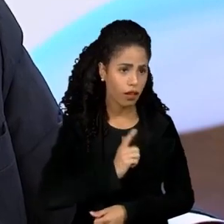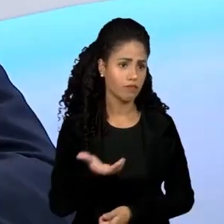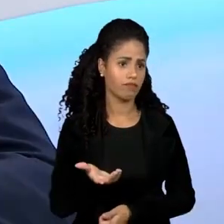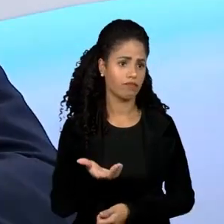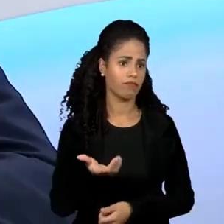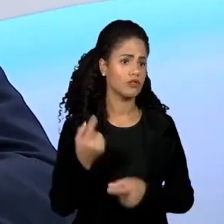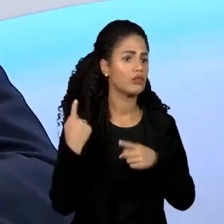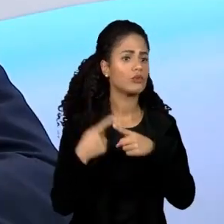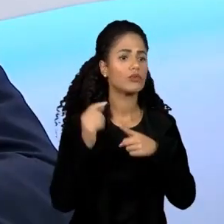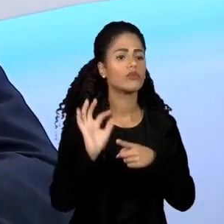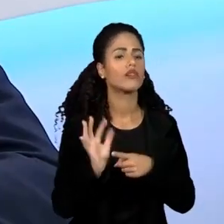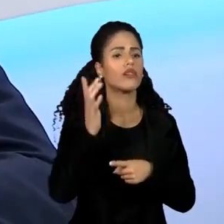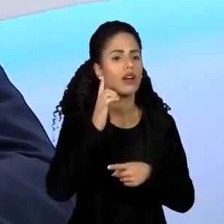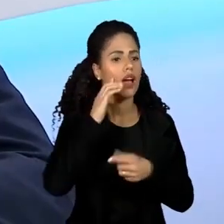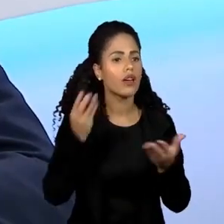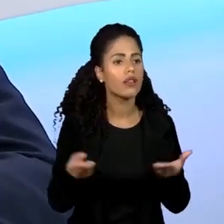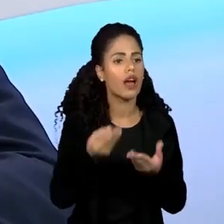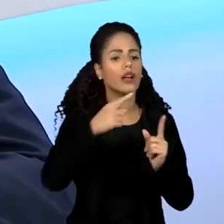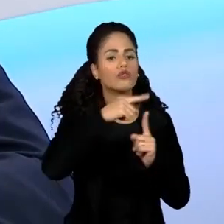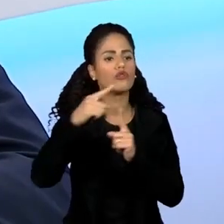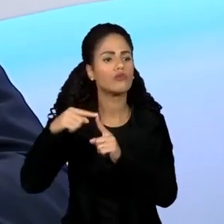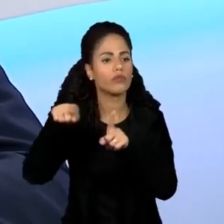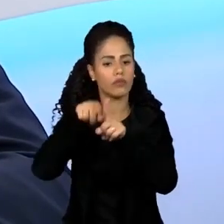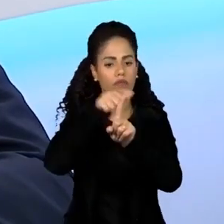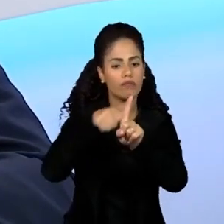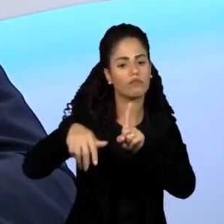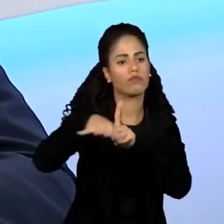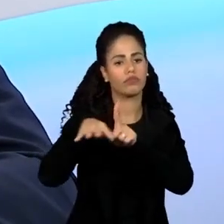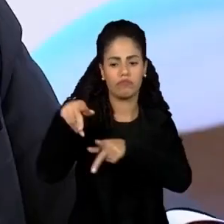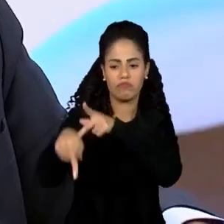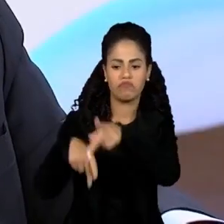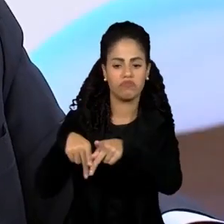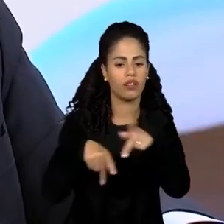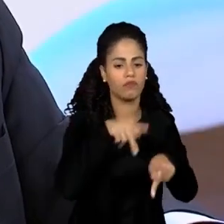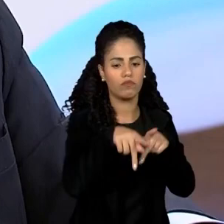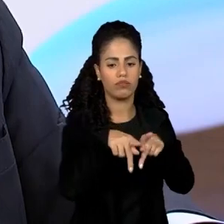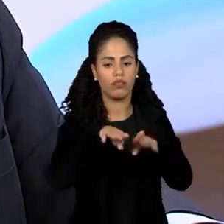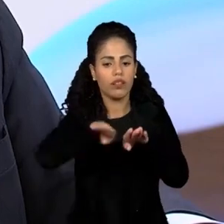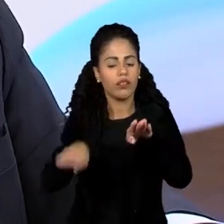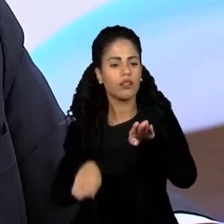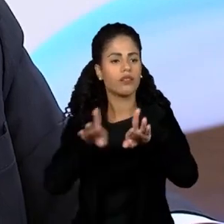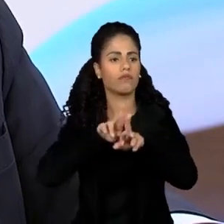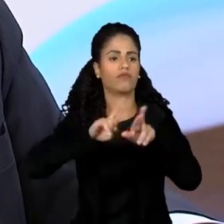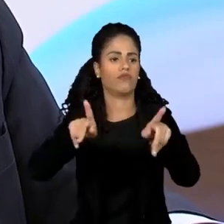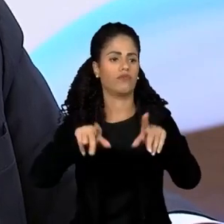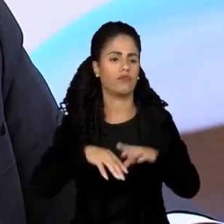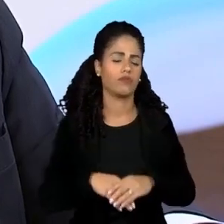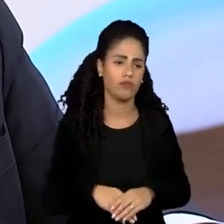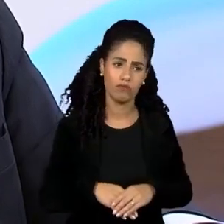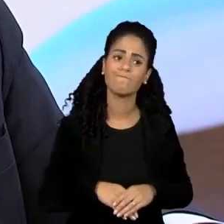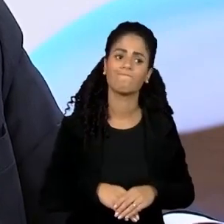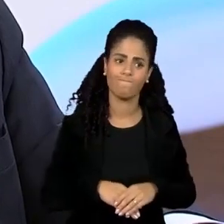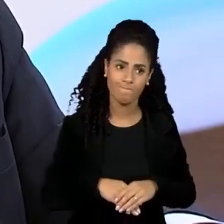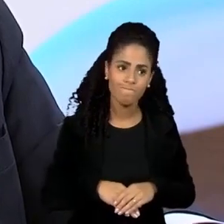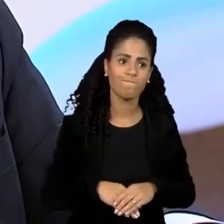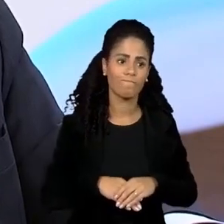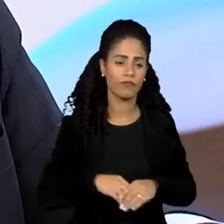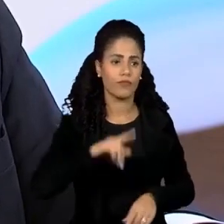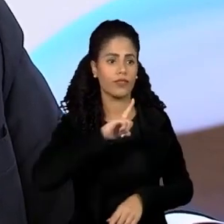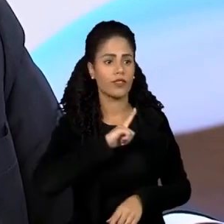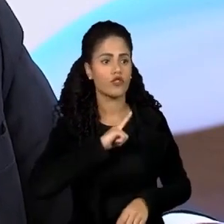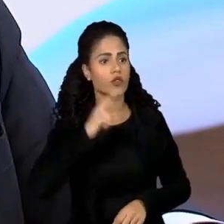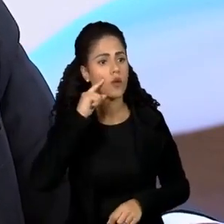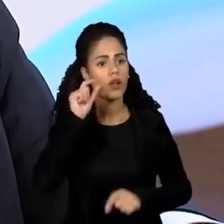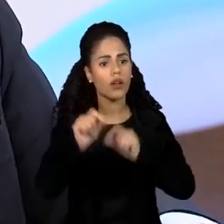And that has fed the kind of populism that is